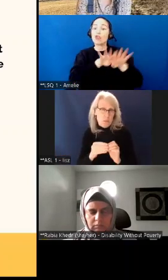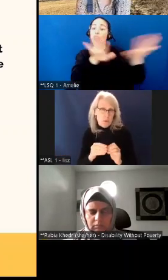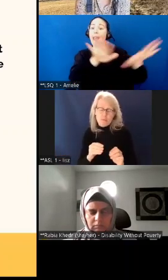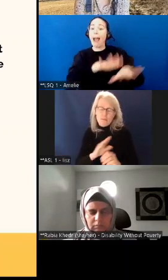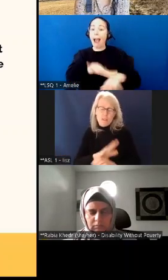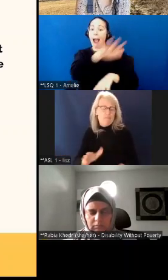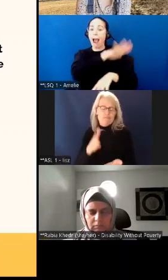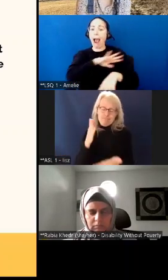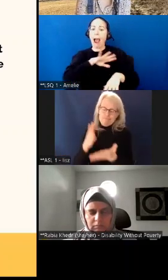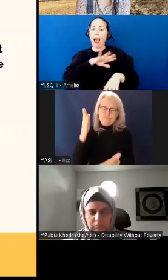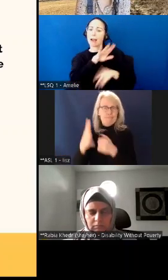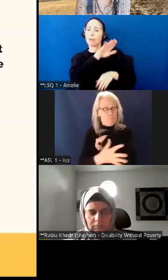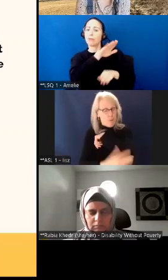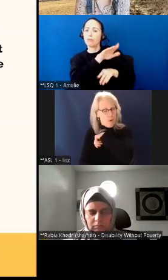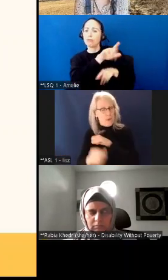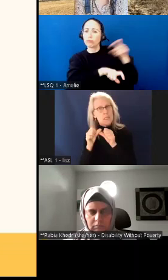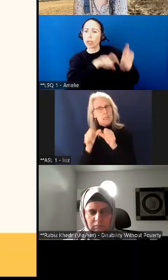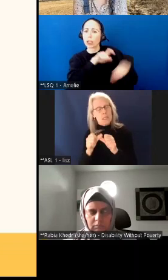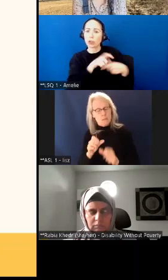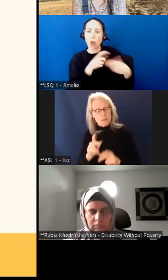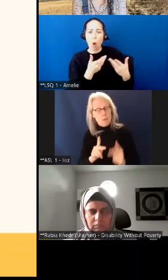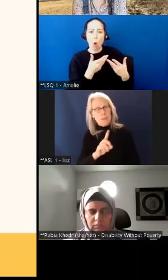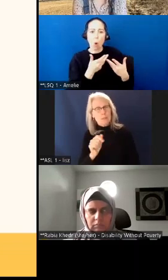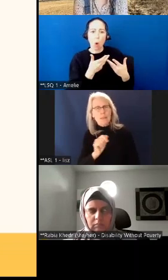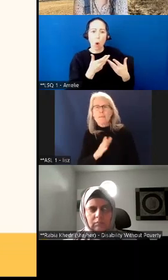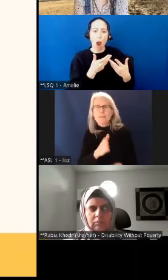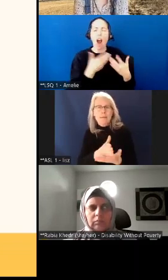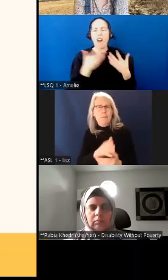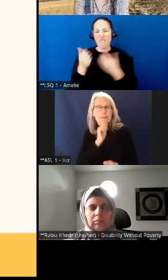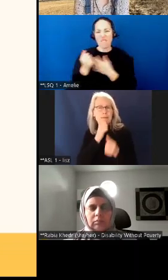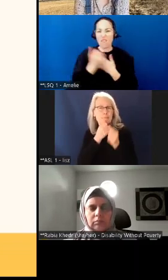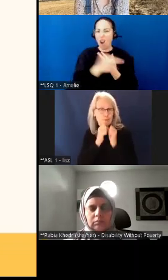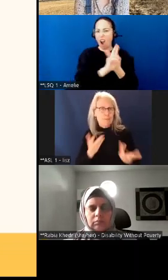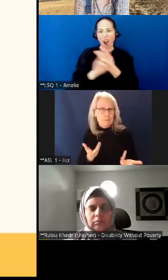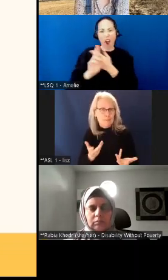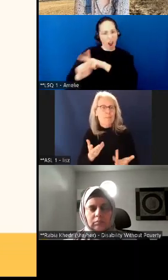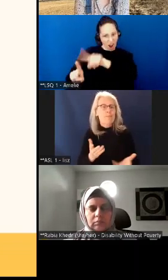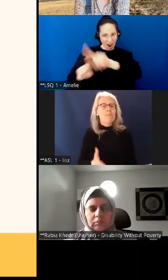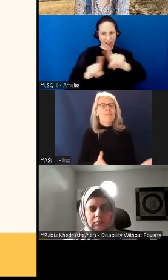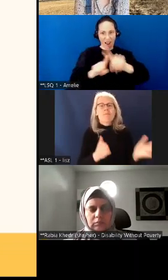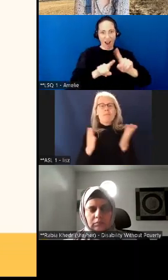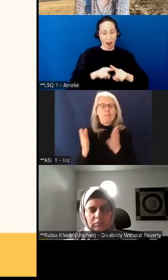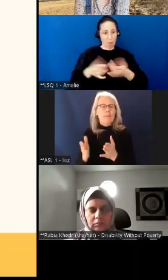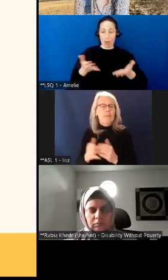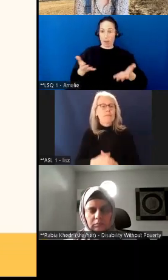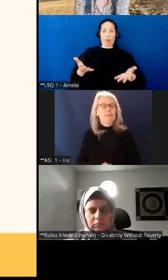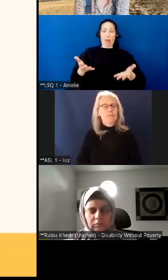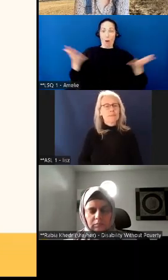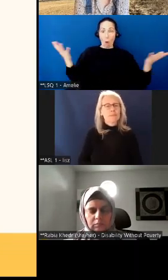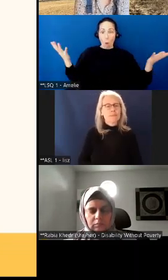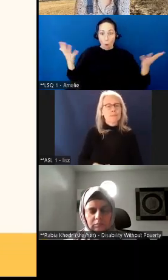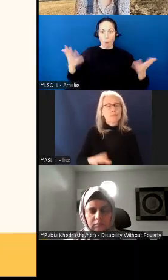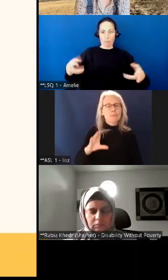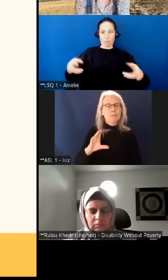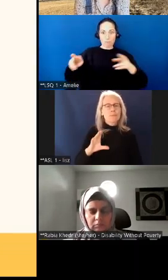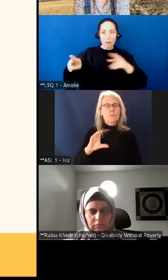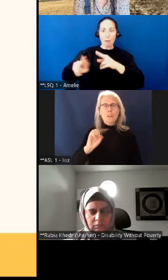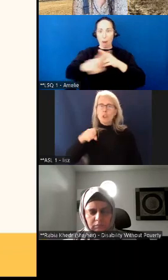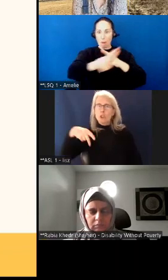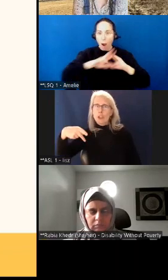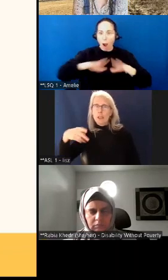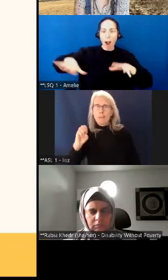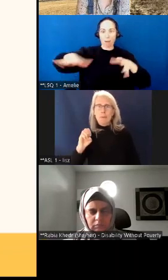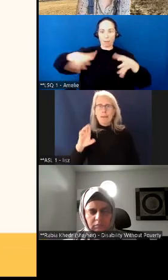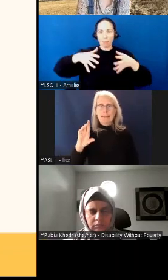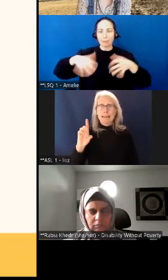let's move on a little bit and talk about what we actually did. So the Shape the CDB has got